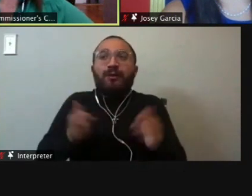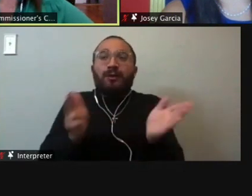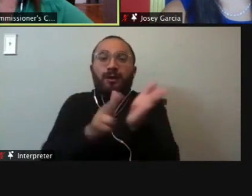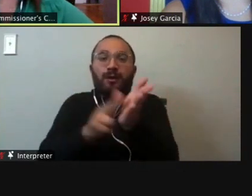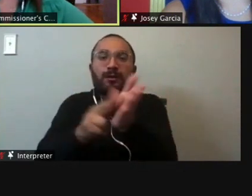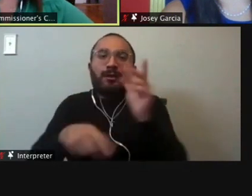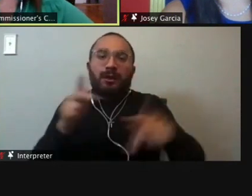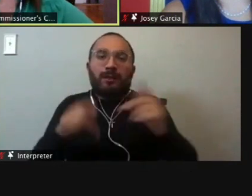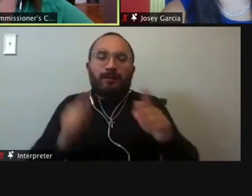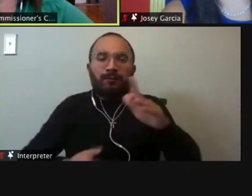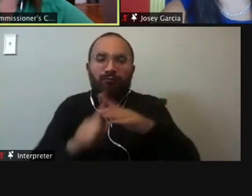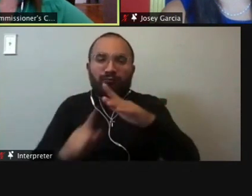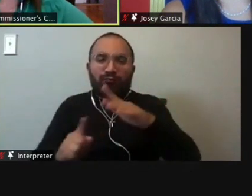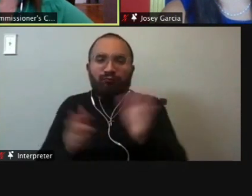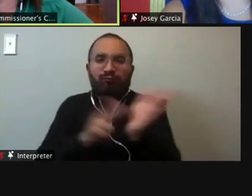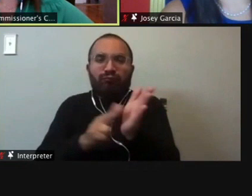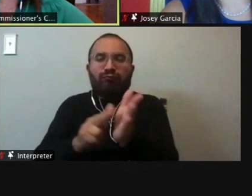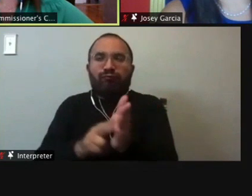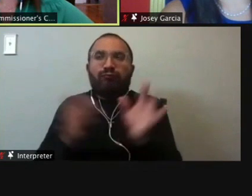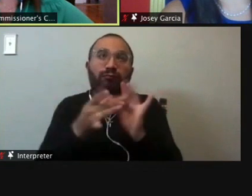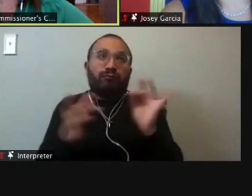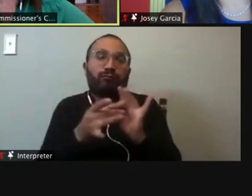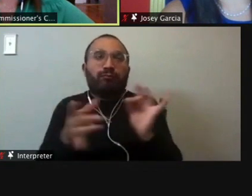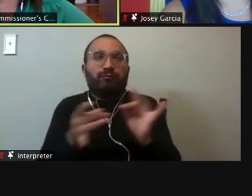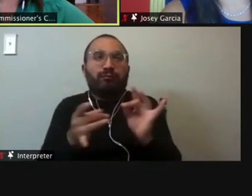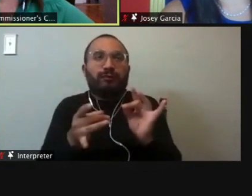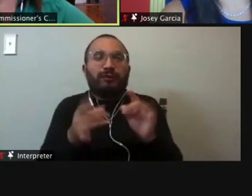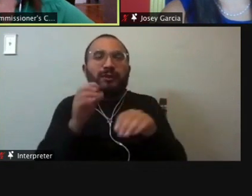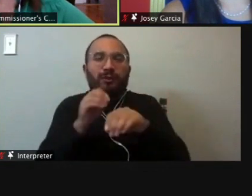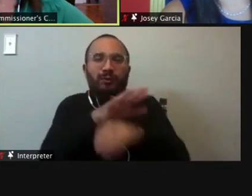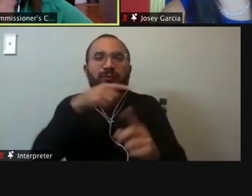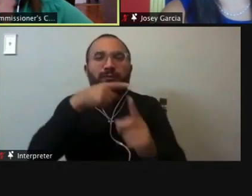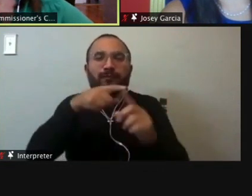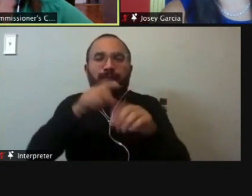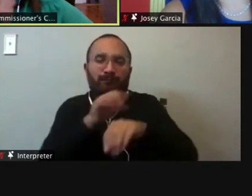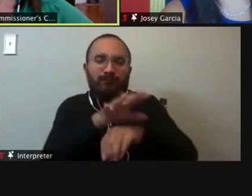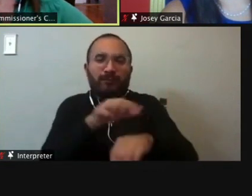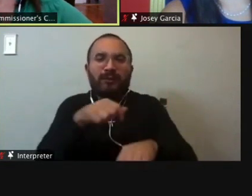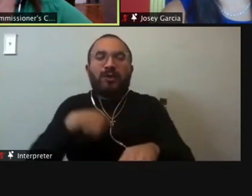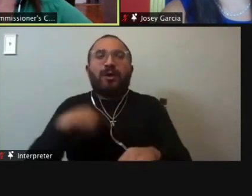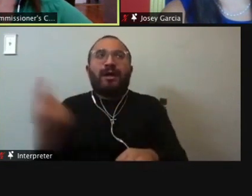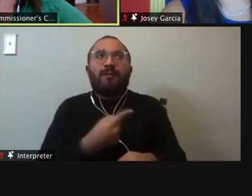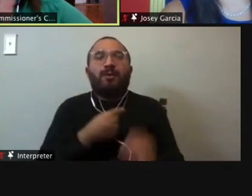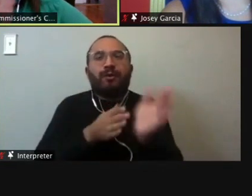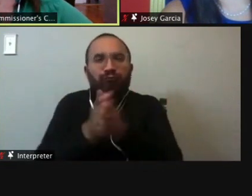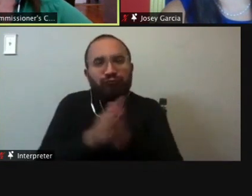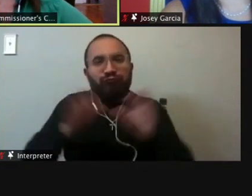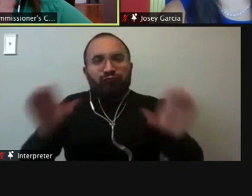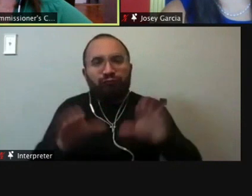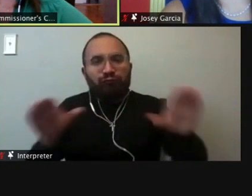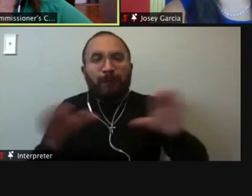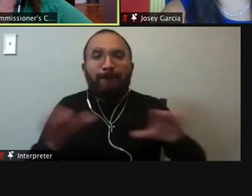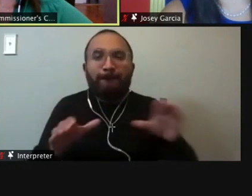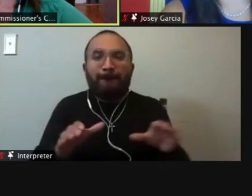that the commissioners are there and the impact that they can have. So I'm always encouraging people to, um, watch commissioner's court, sign